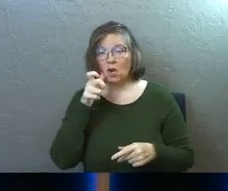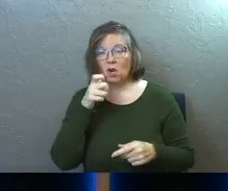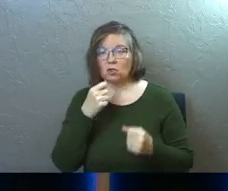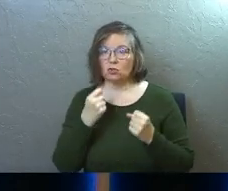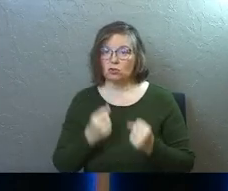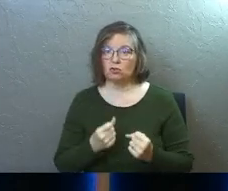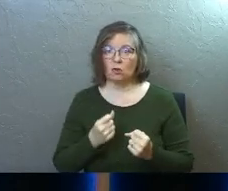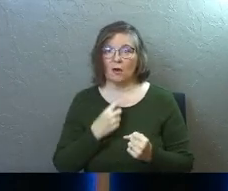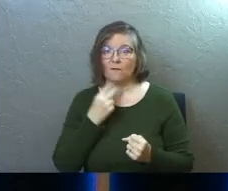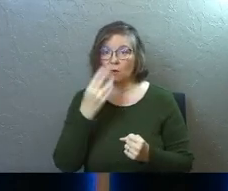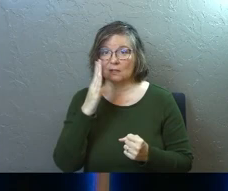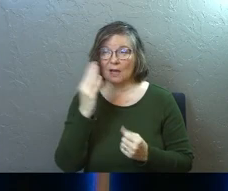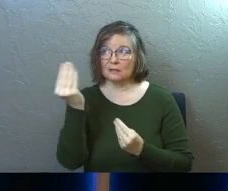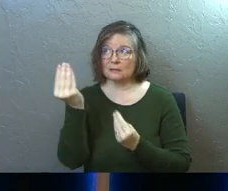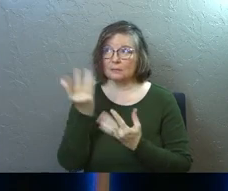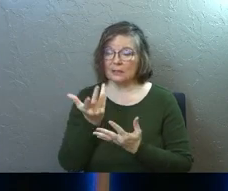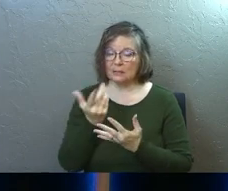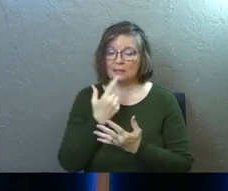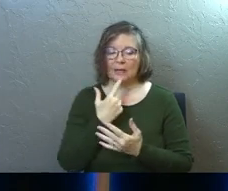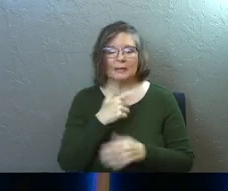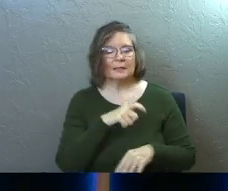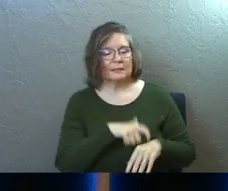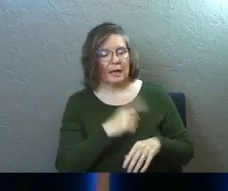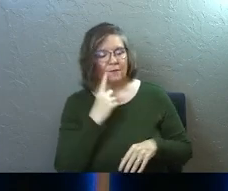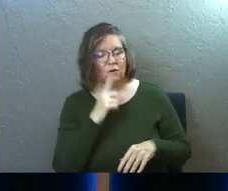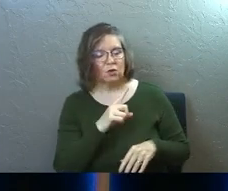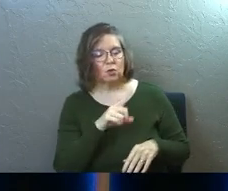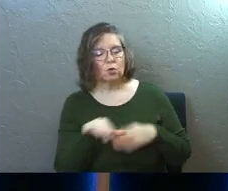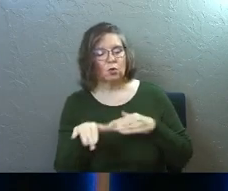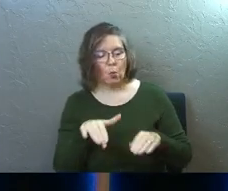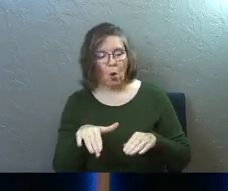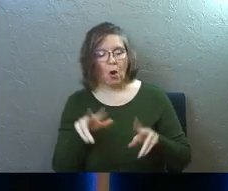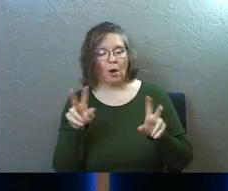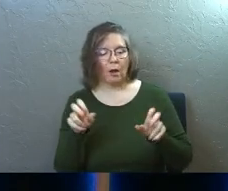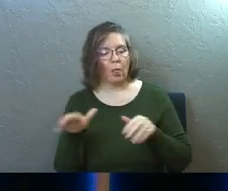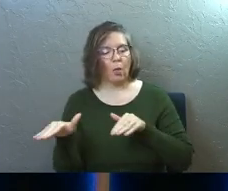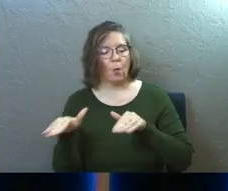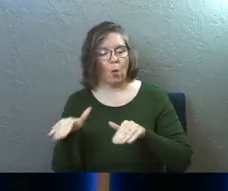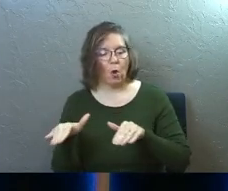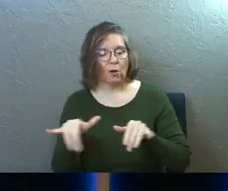firm voice of God speaking to them saying, it's time for you to walk the walk.